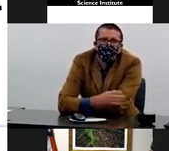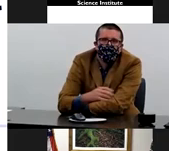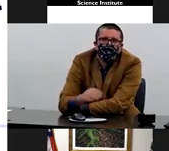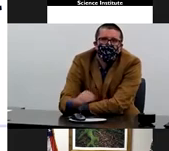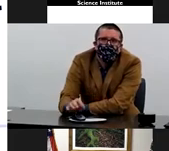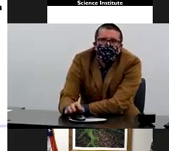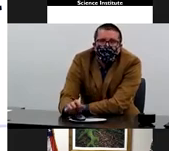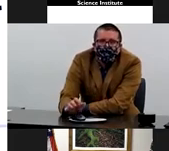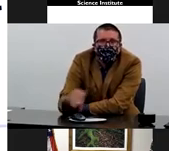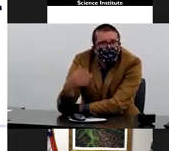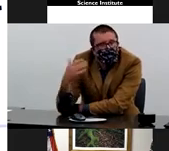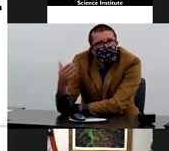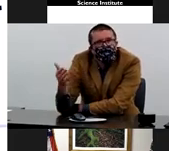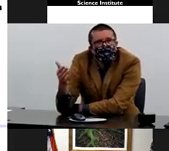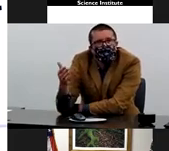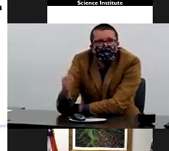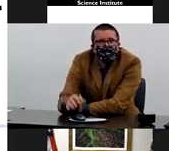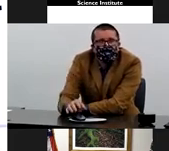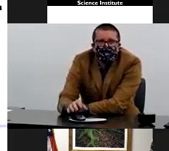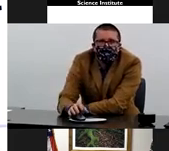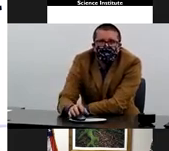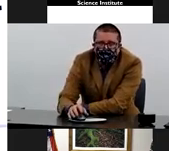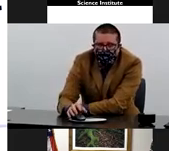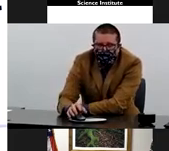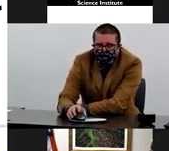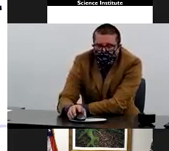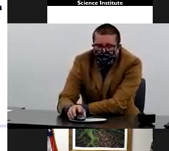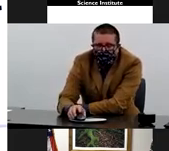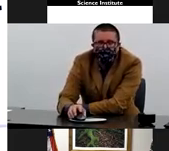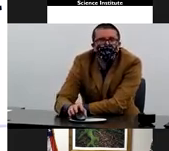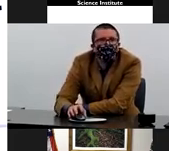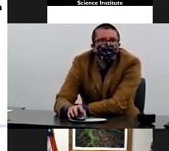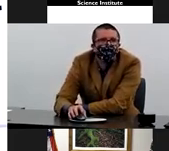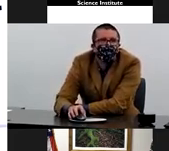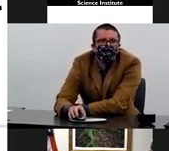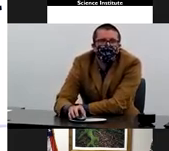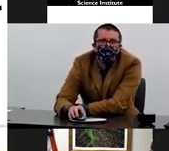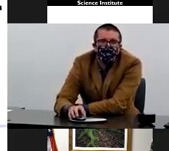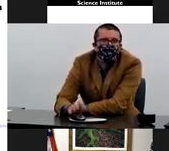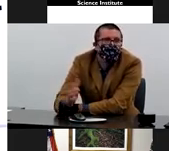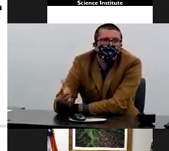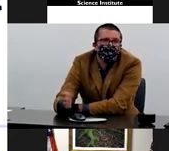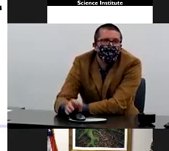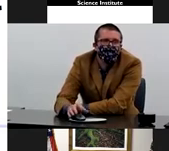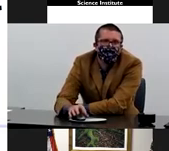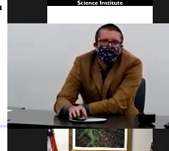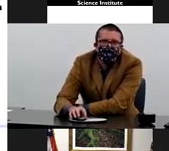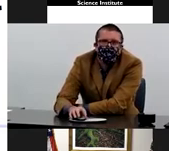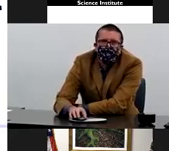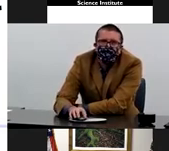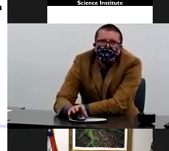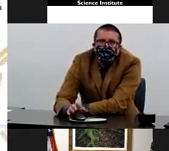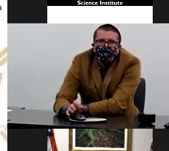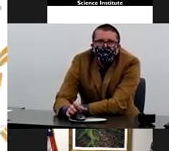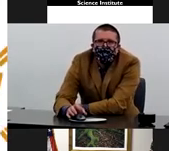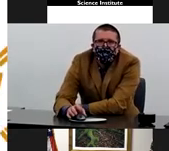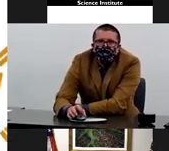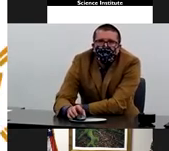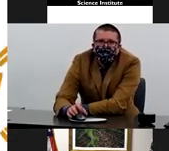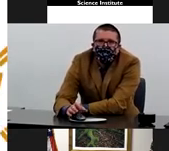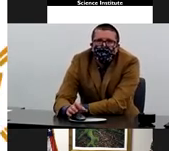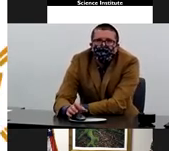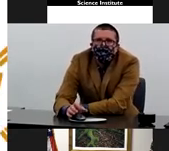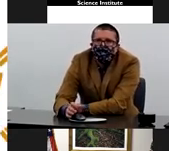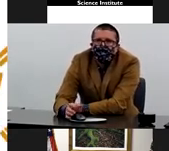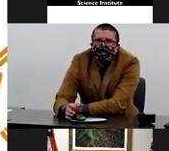pass it along. And most of our vaccines that we provide to people are to children. And so we